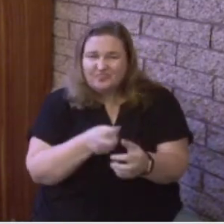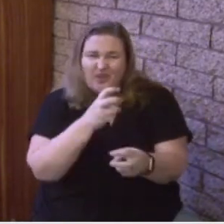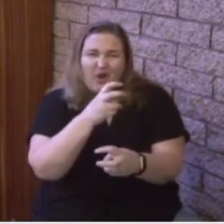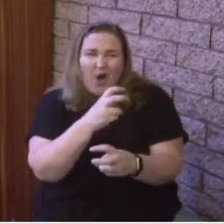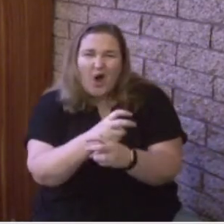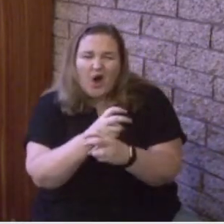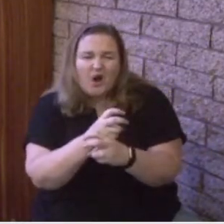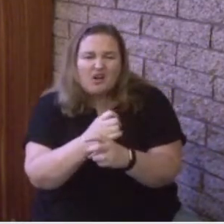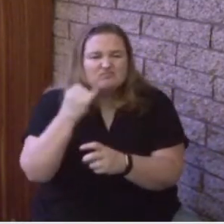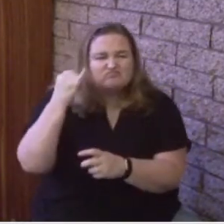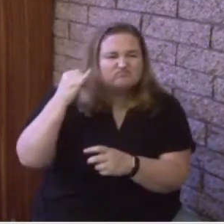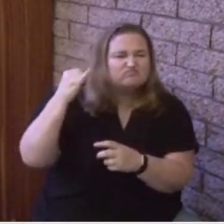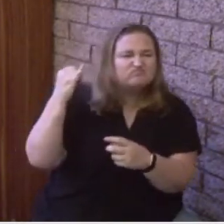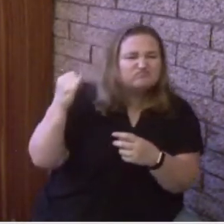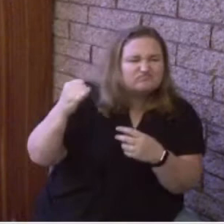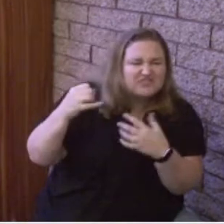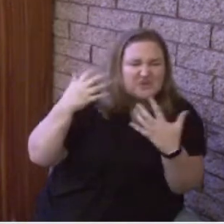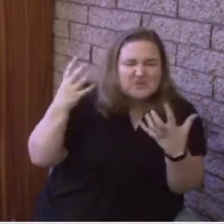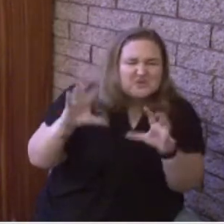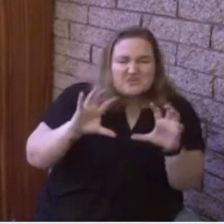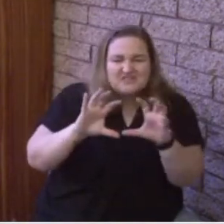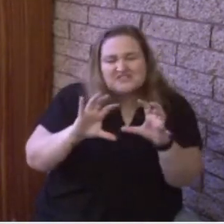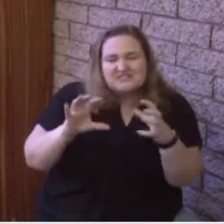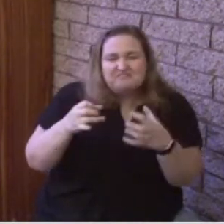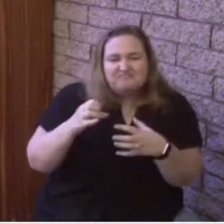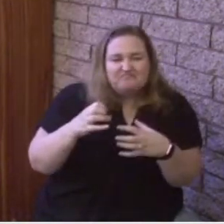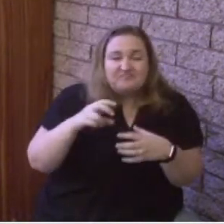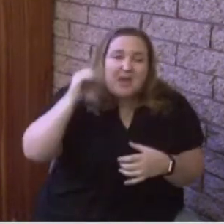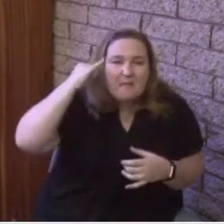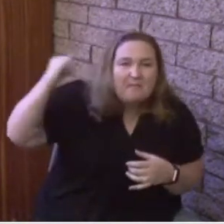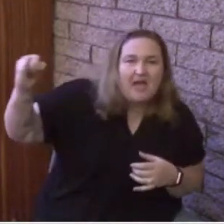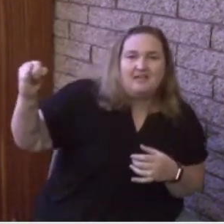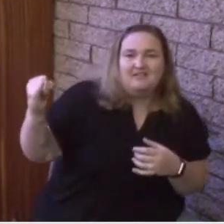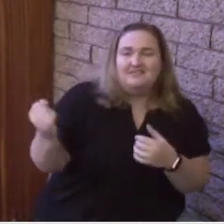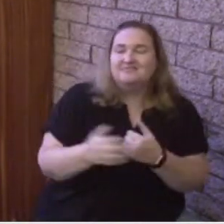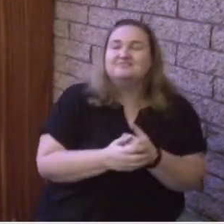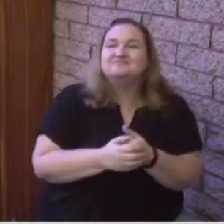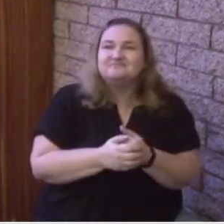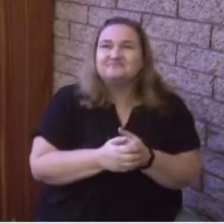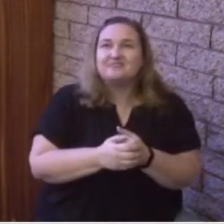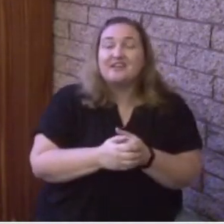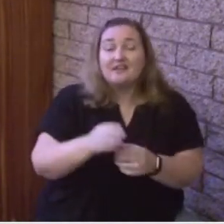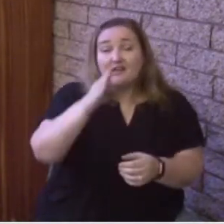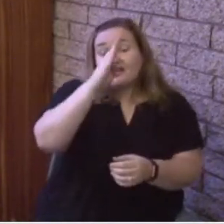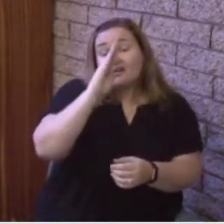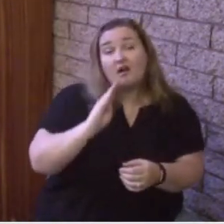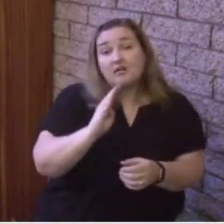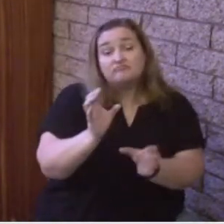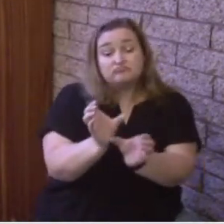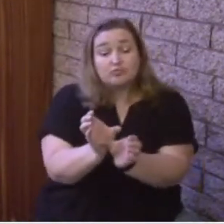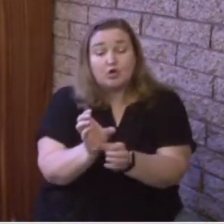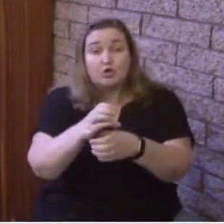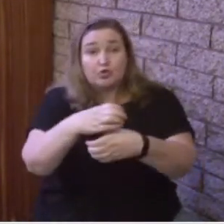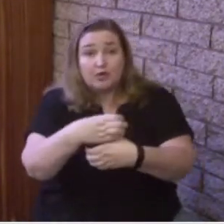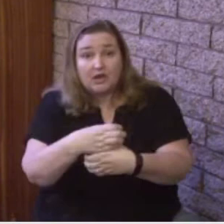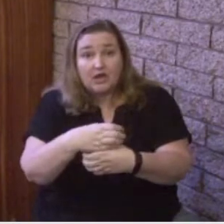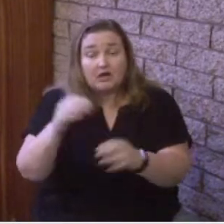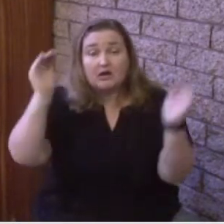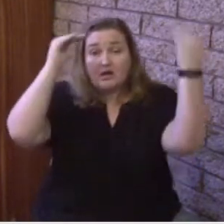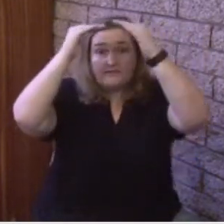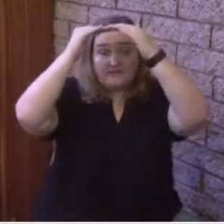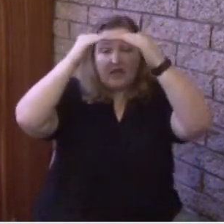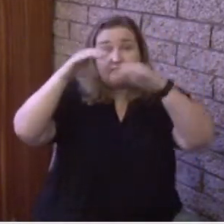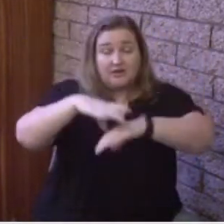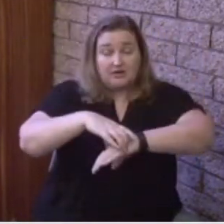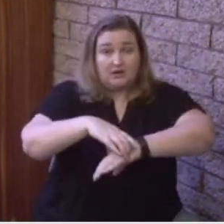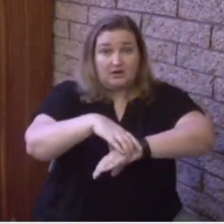We know that God the Father is, it was creator of heaven and earth, and he breathed life into